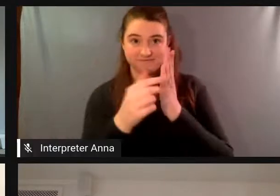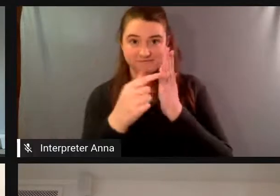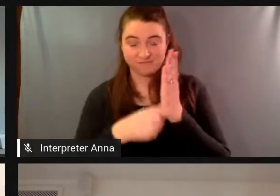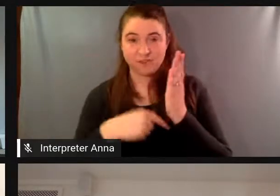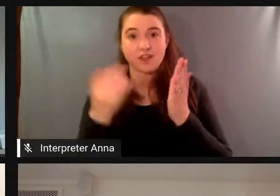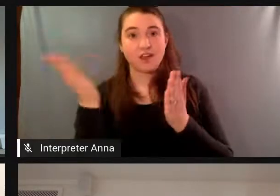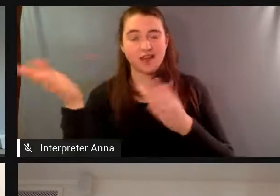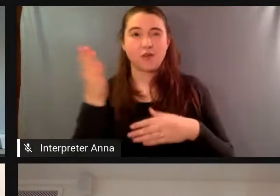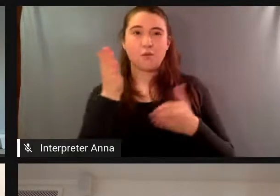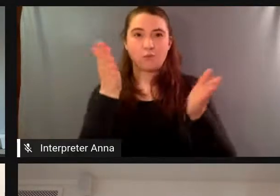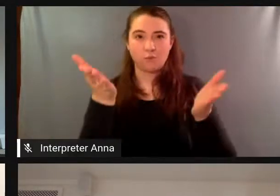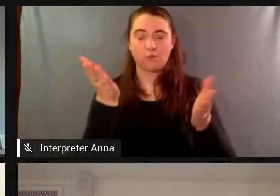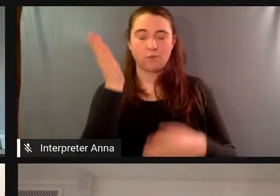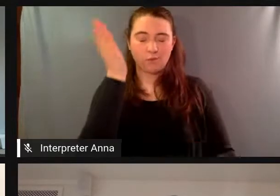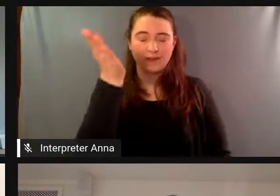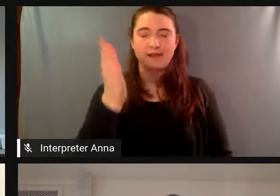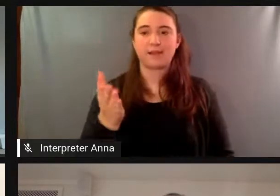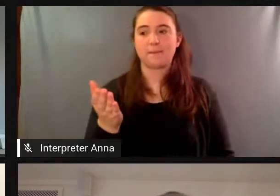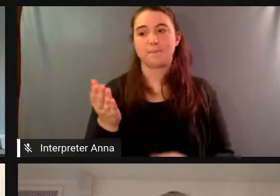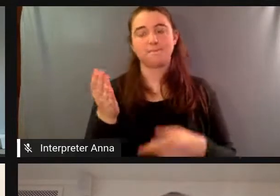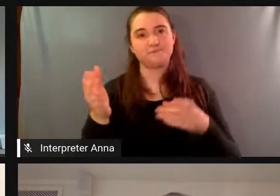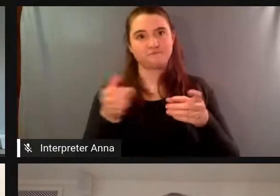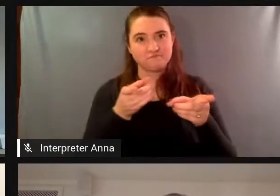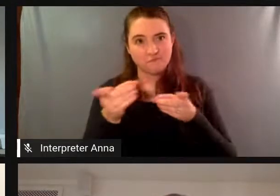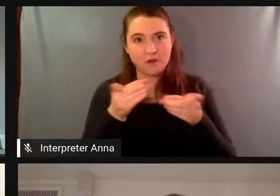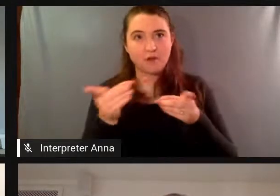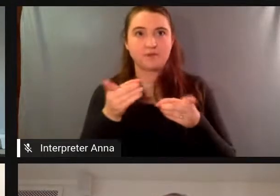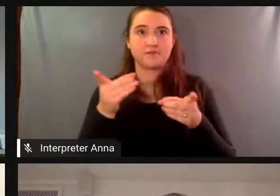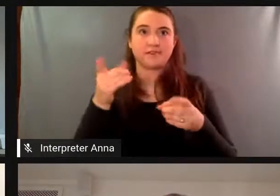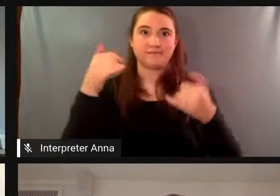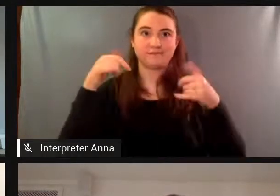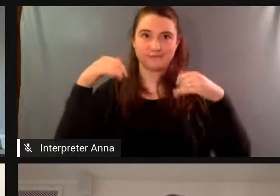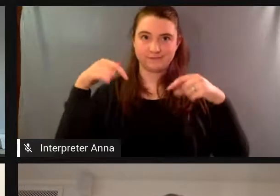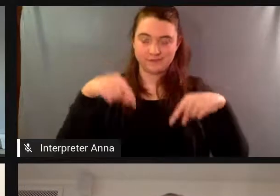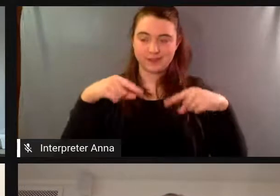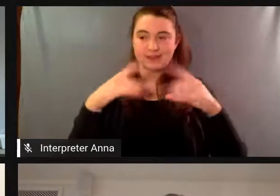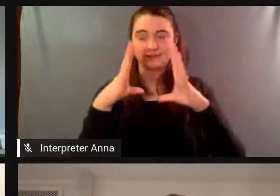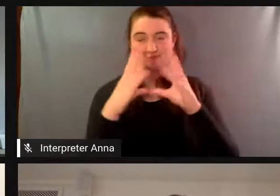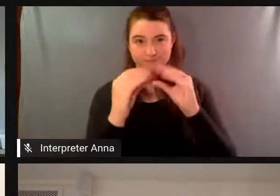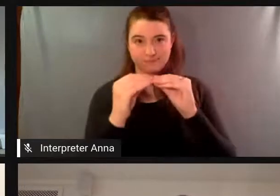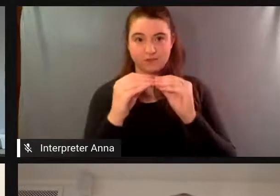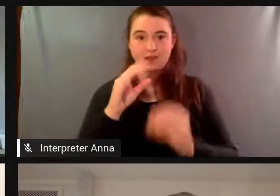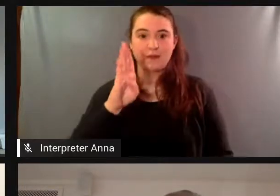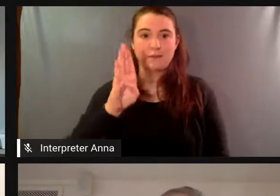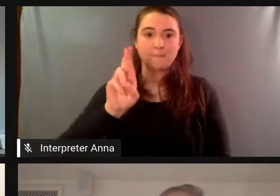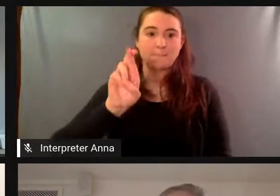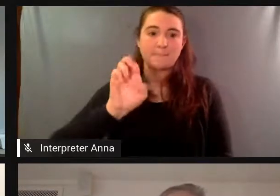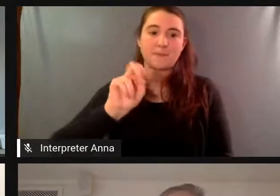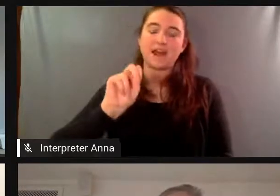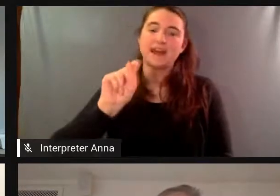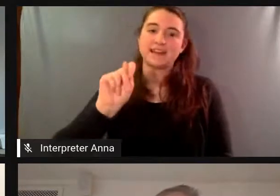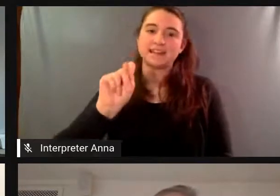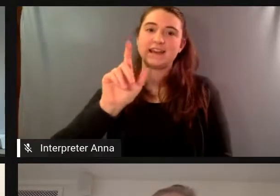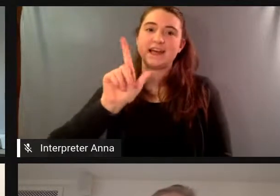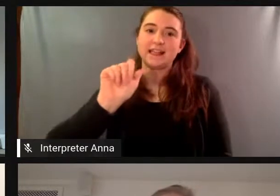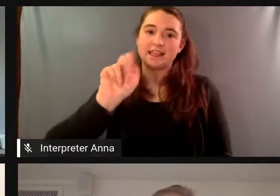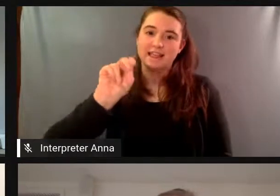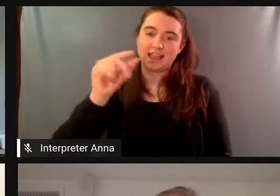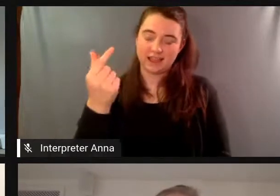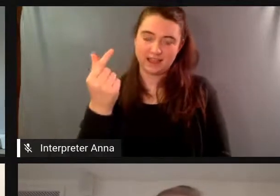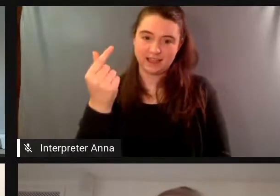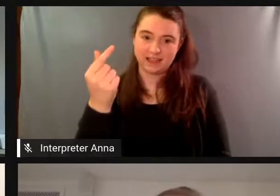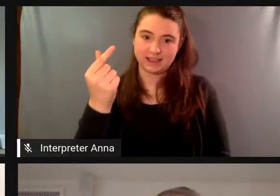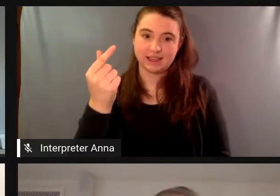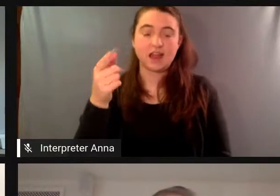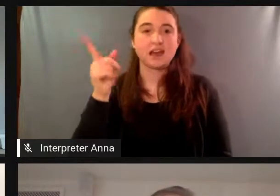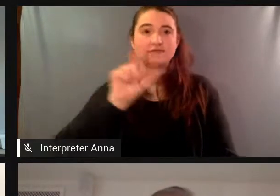of film and media covering all the major hollywood studios as well as their corporate parents uh brent